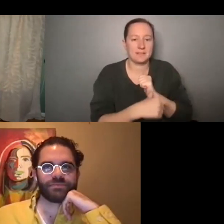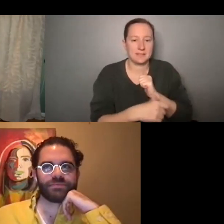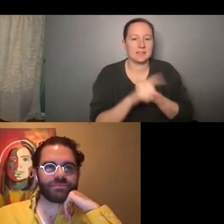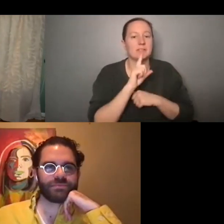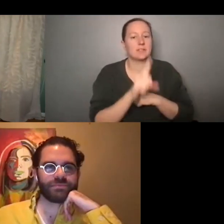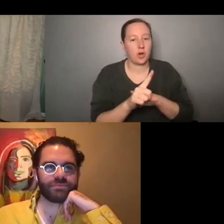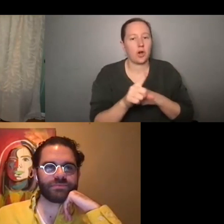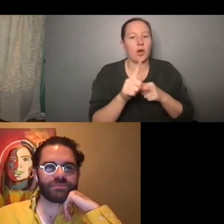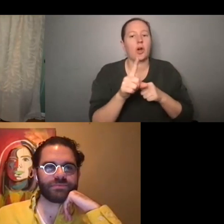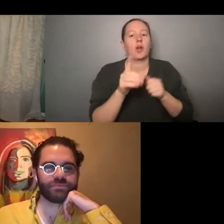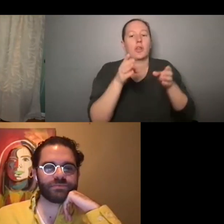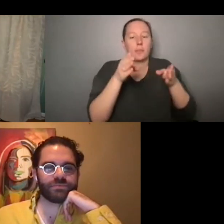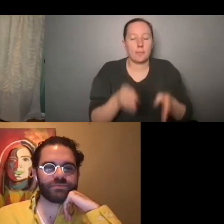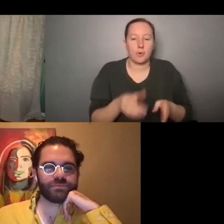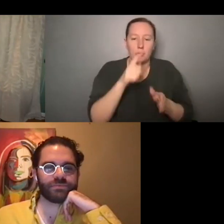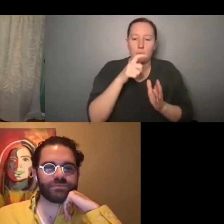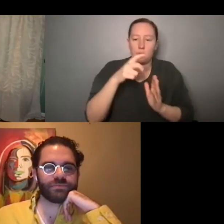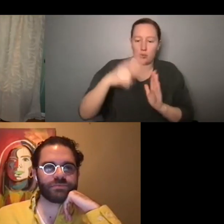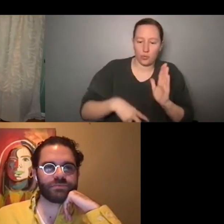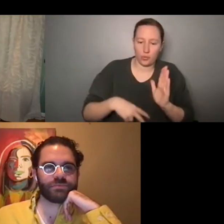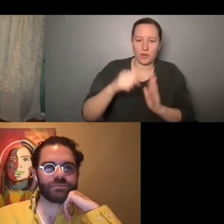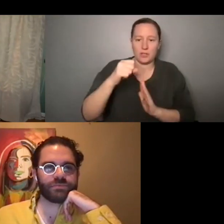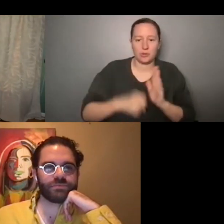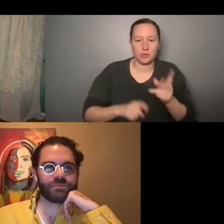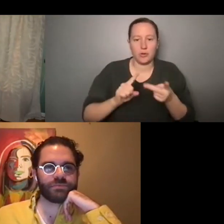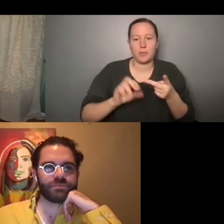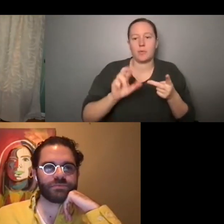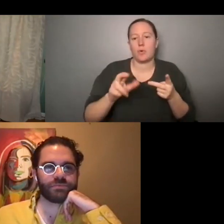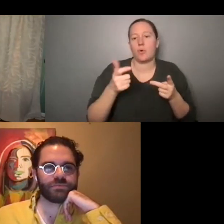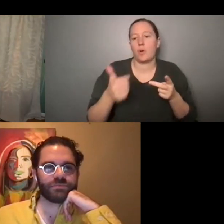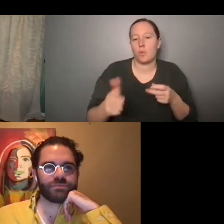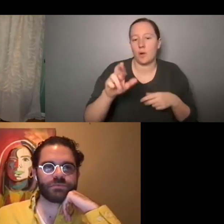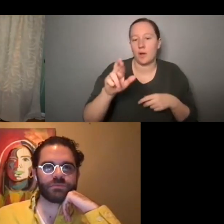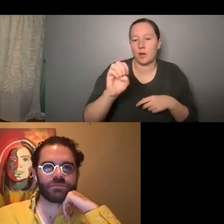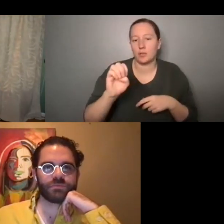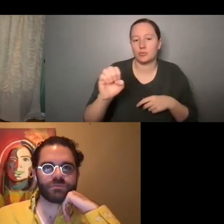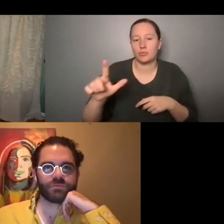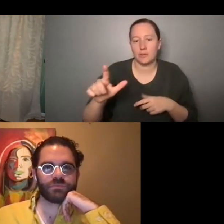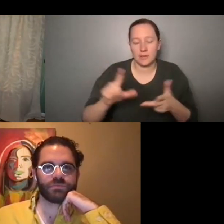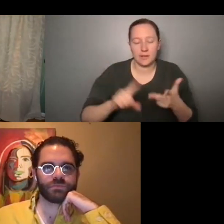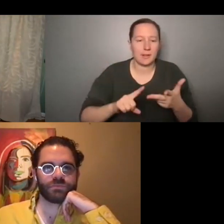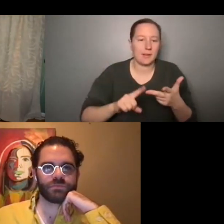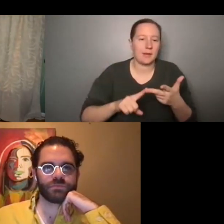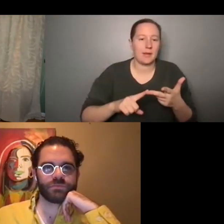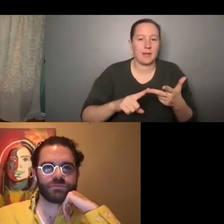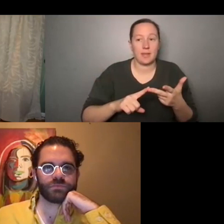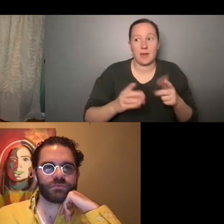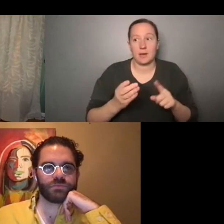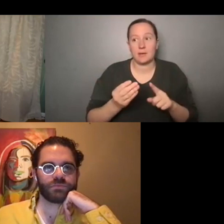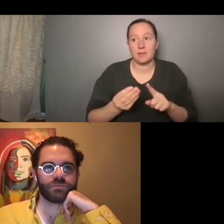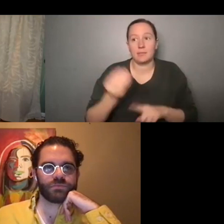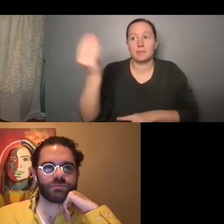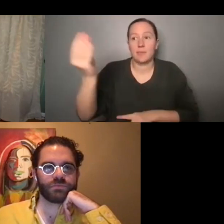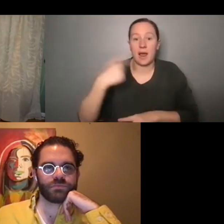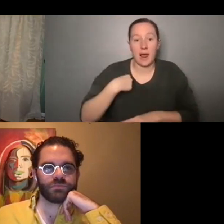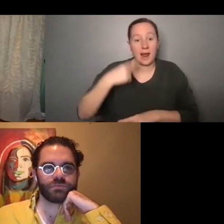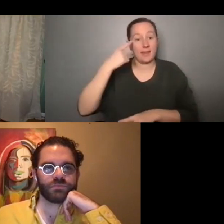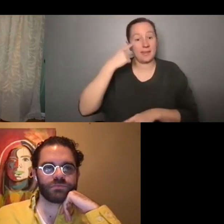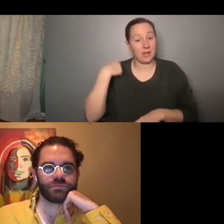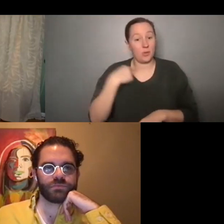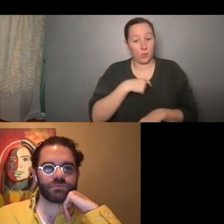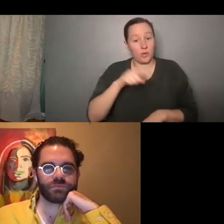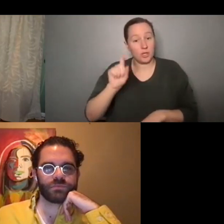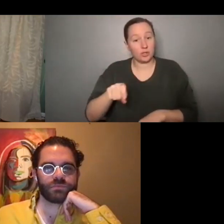ones that are reading the scripts or watching the reels, um, and then pushing them up to their bosses saying, Oh, I think we should